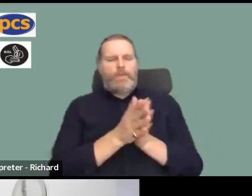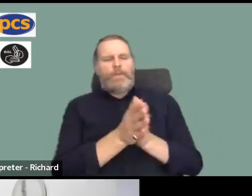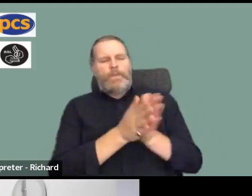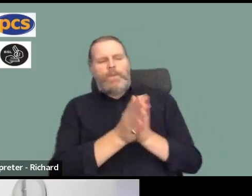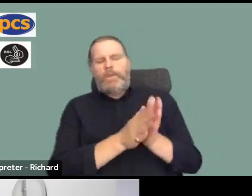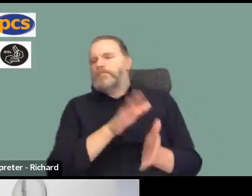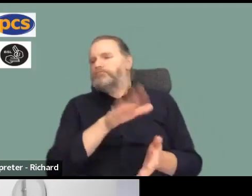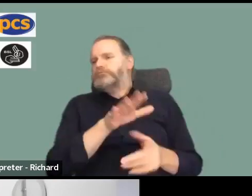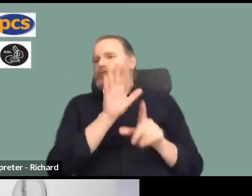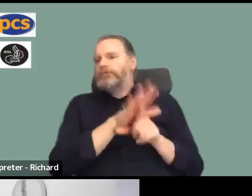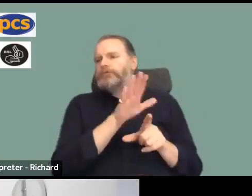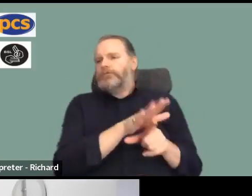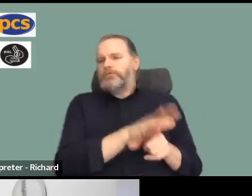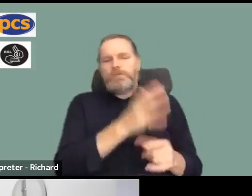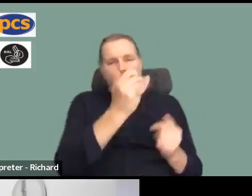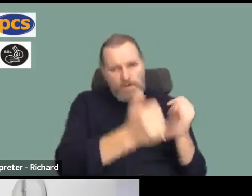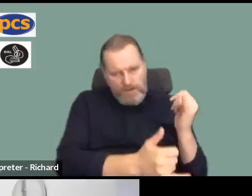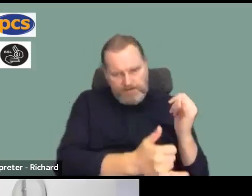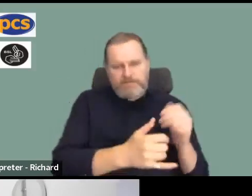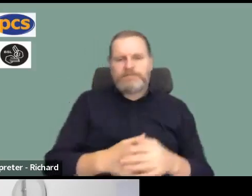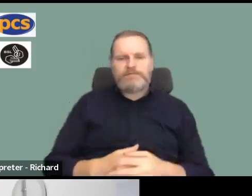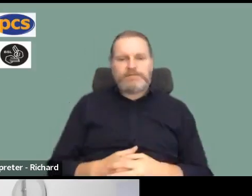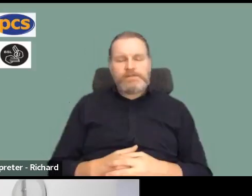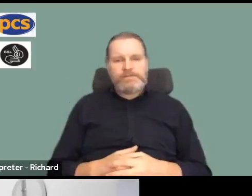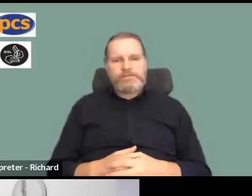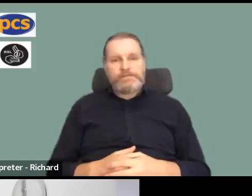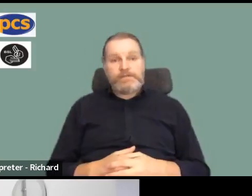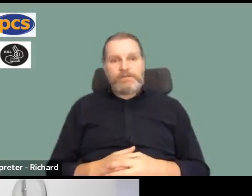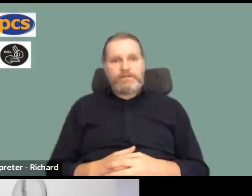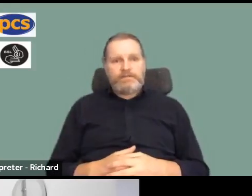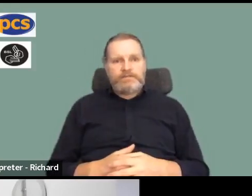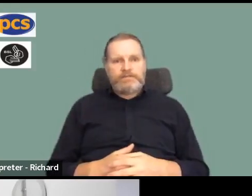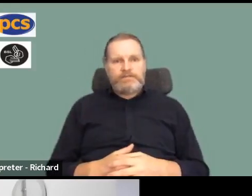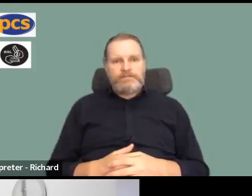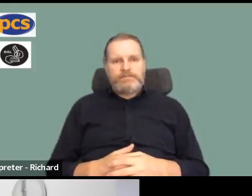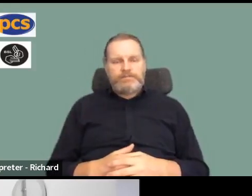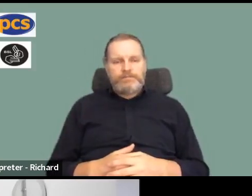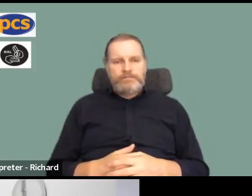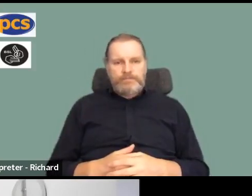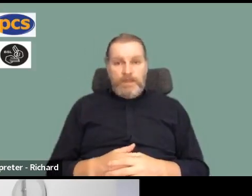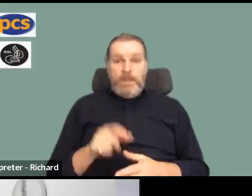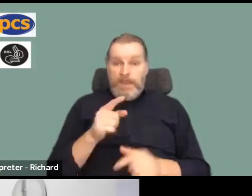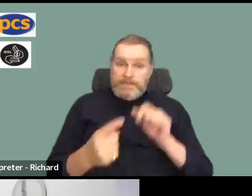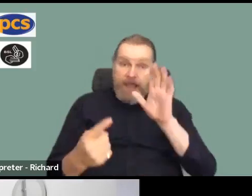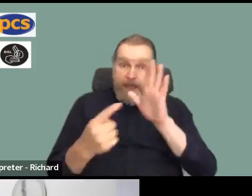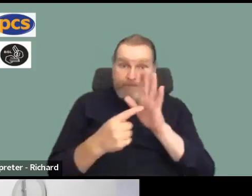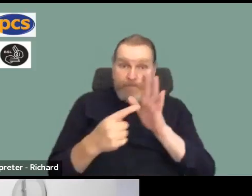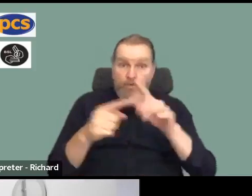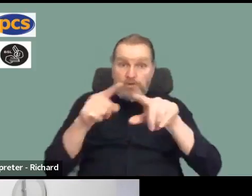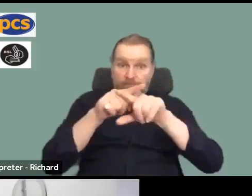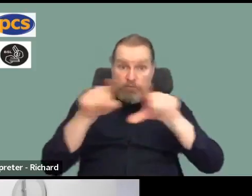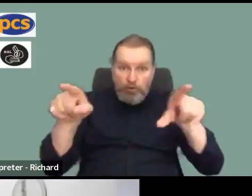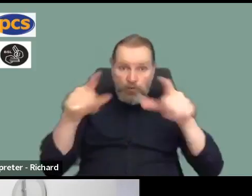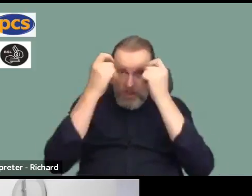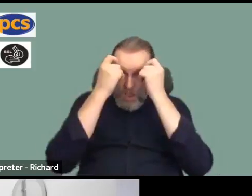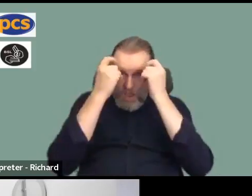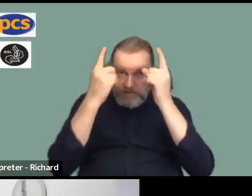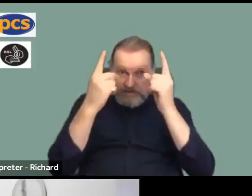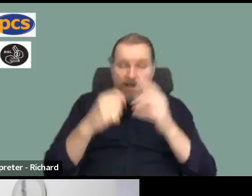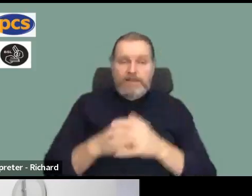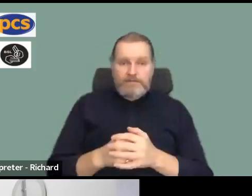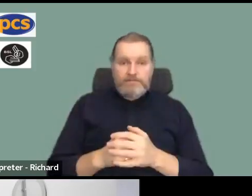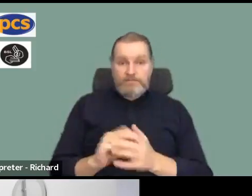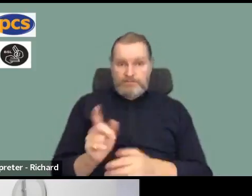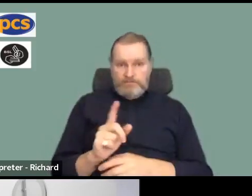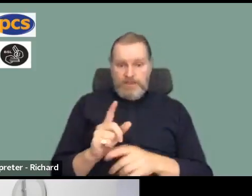do just want to just make a point here that what I really want everybody to understand is we absolutely believe that if we win the